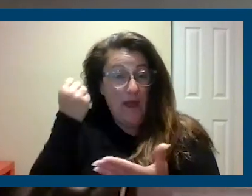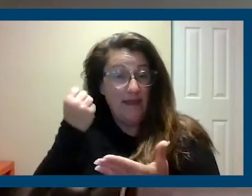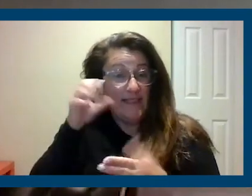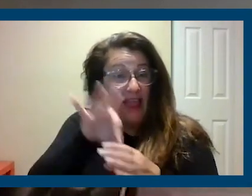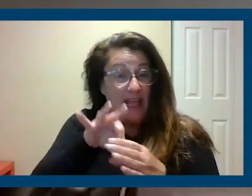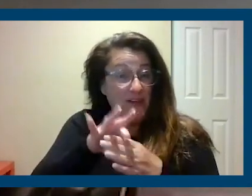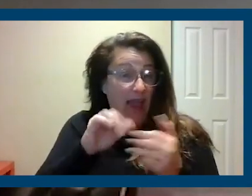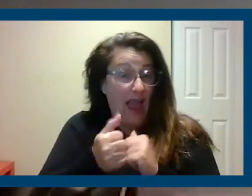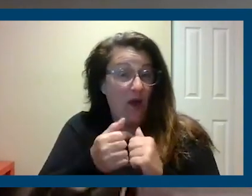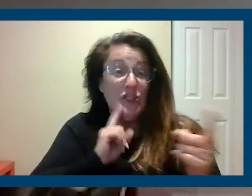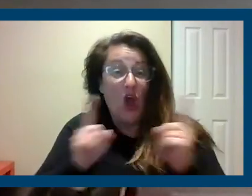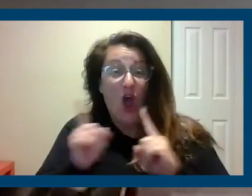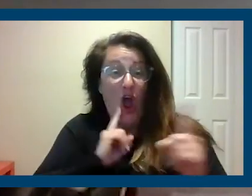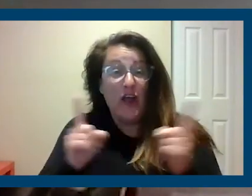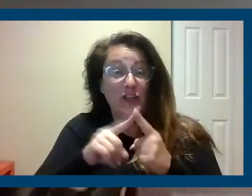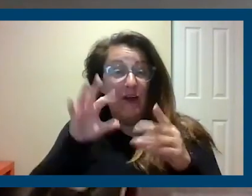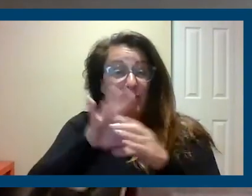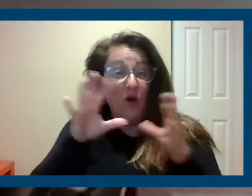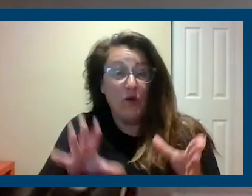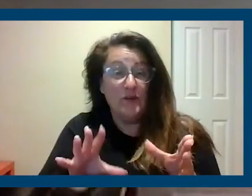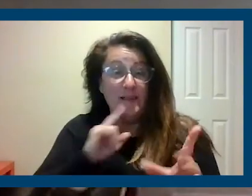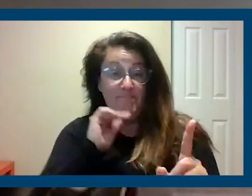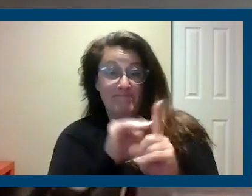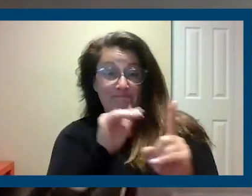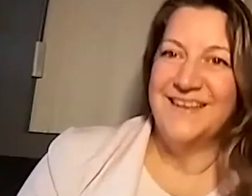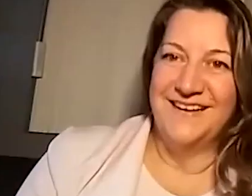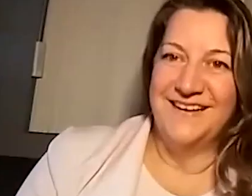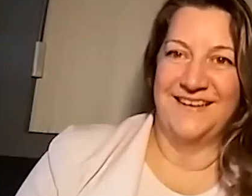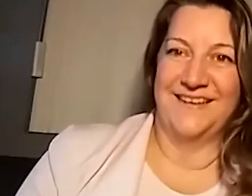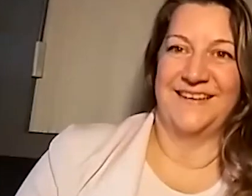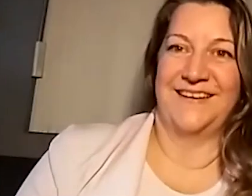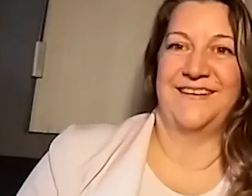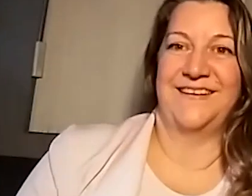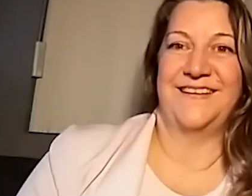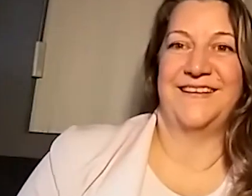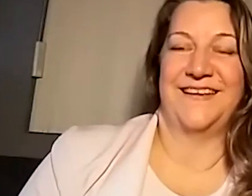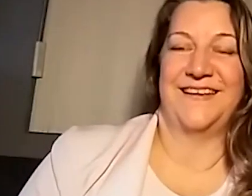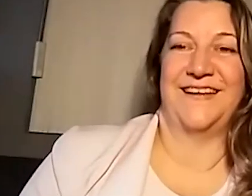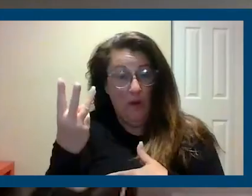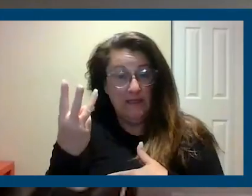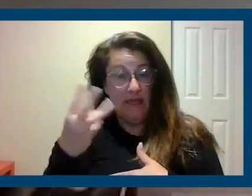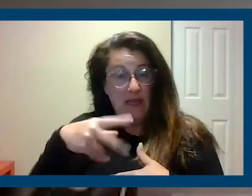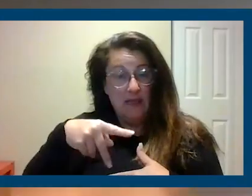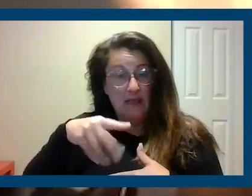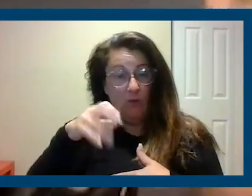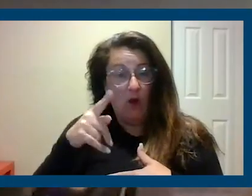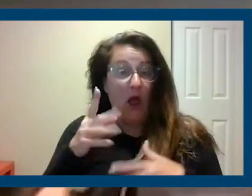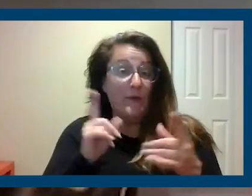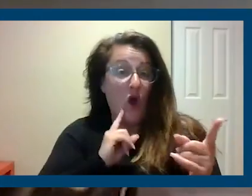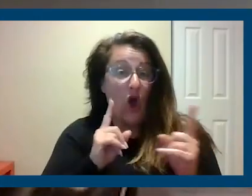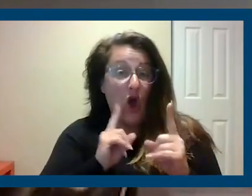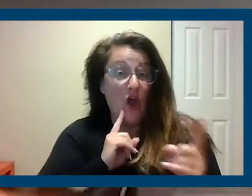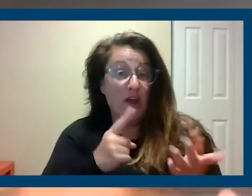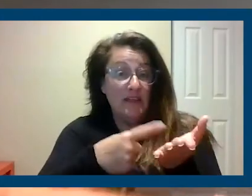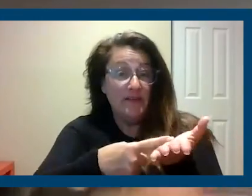voters to make sure that they go out and vote and make sure you vote by mail. Next Wednesday, we're next prop talk. Um, we have them all Wednesday